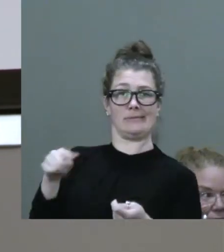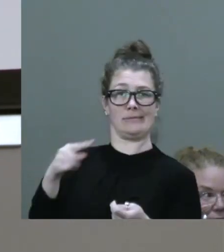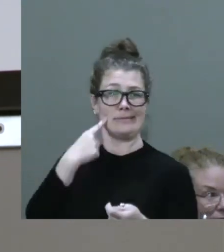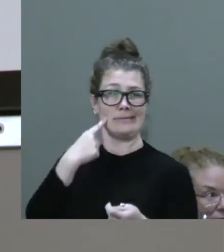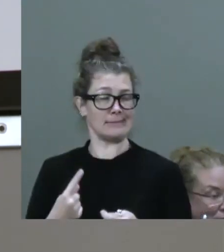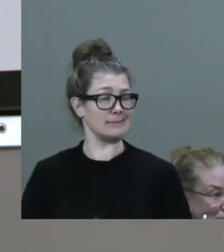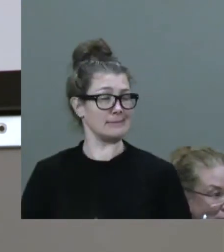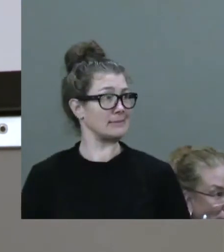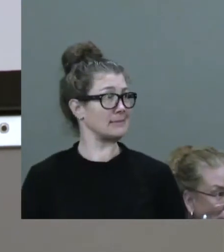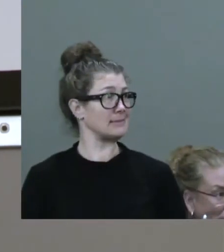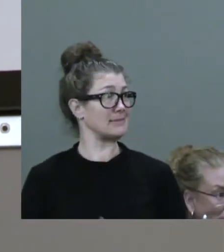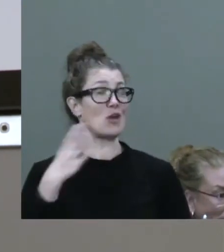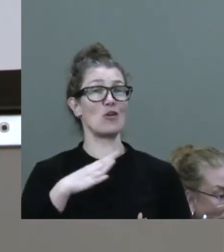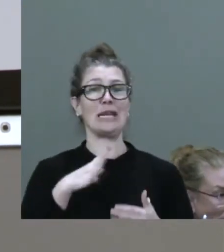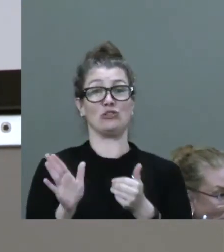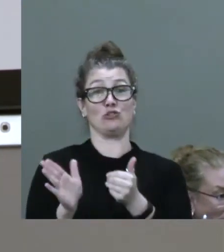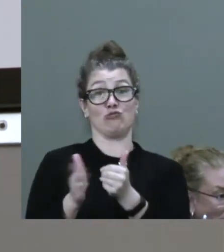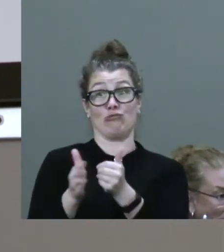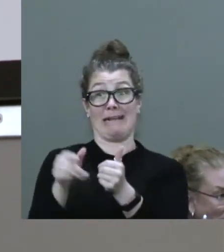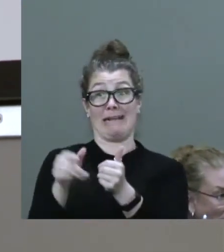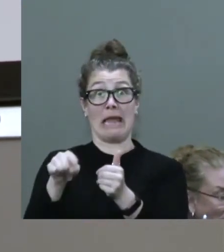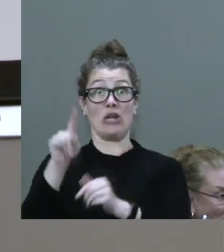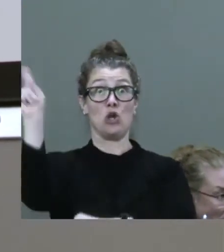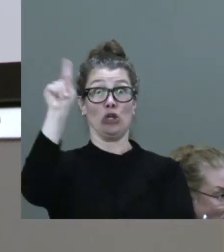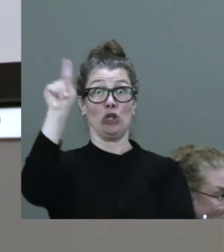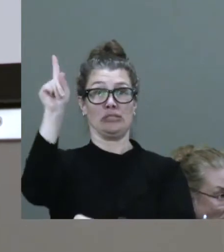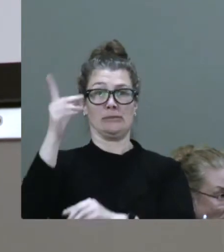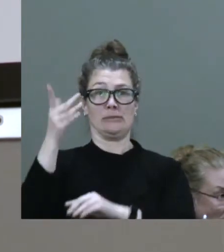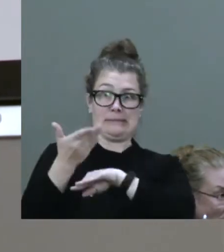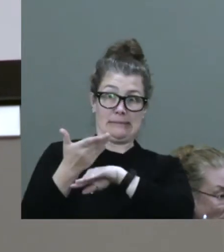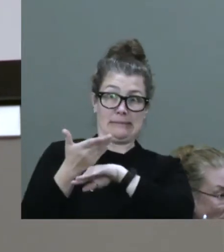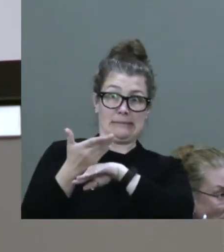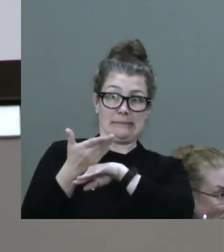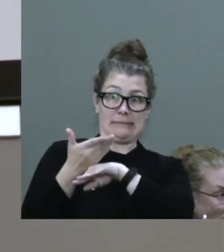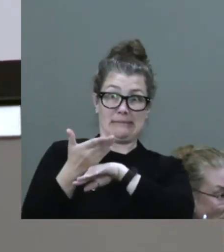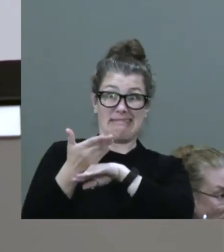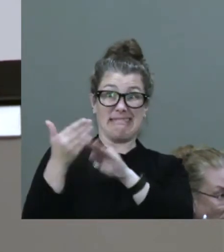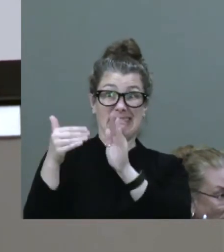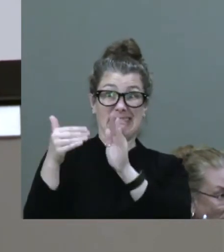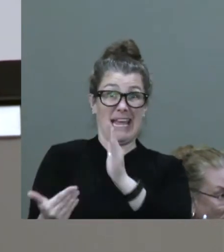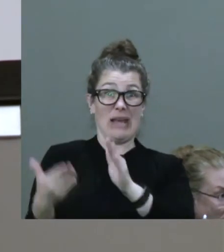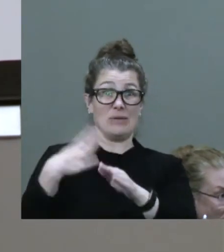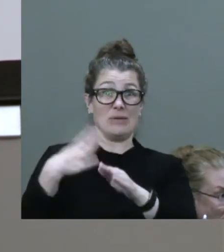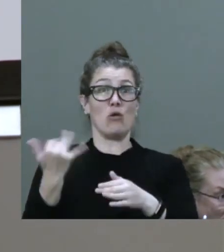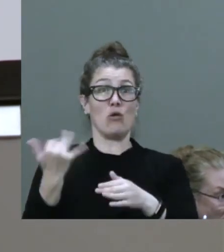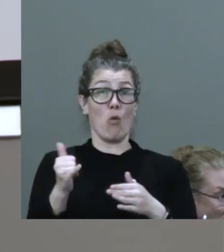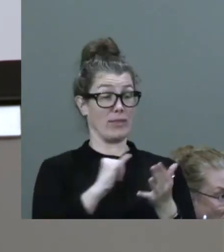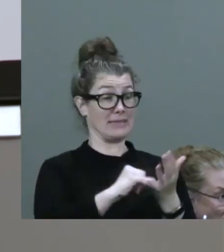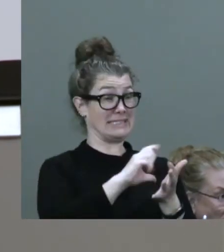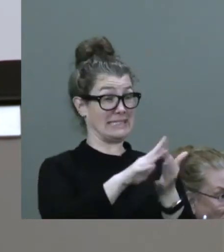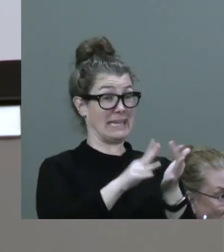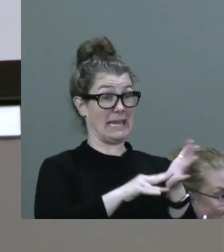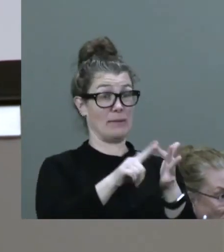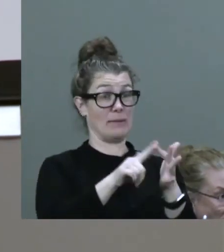And that needs to be corrected urgently. Otherwise, we won't get the scheme that we need.